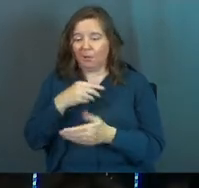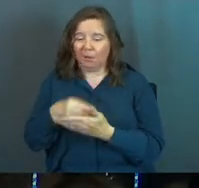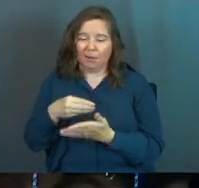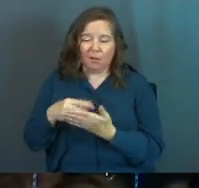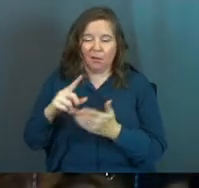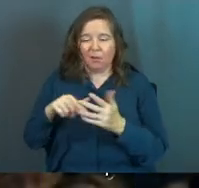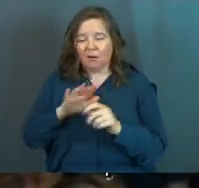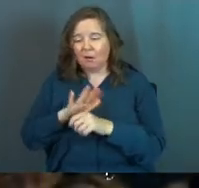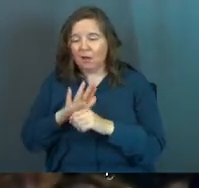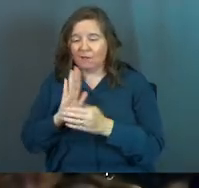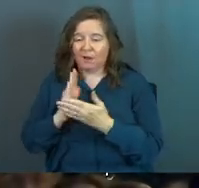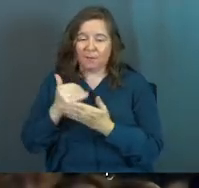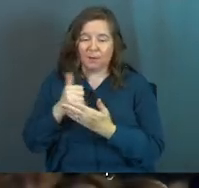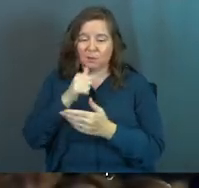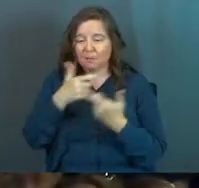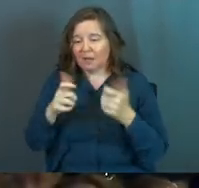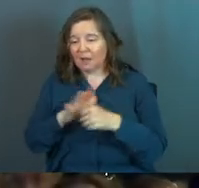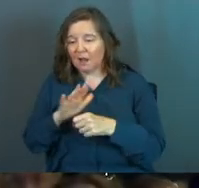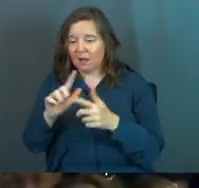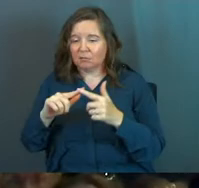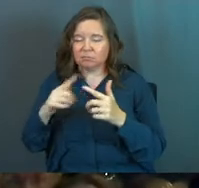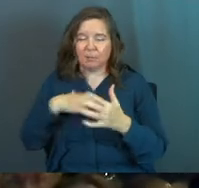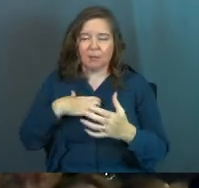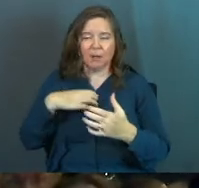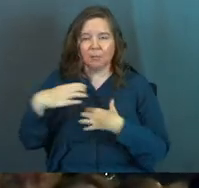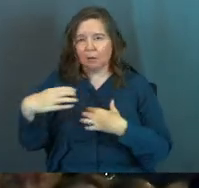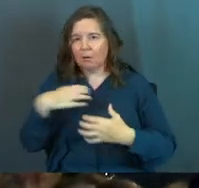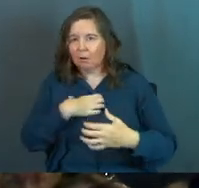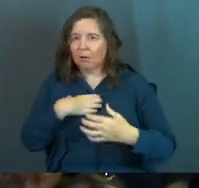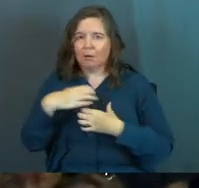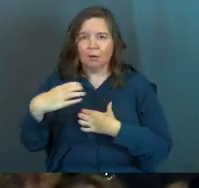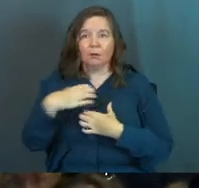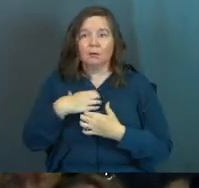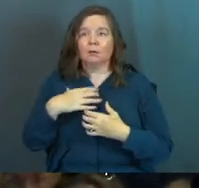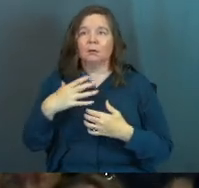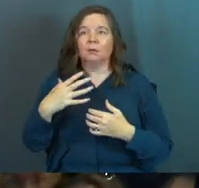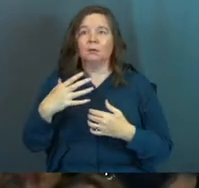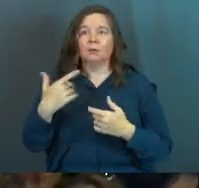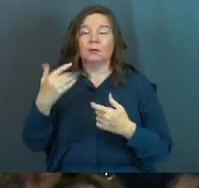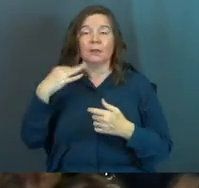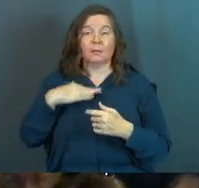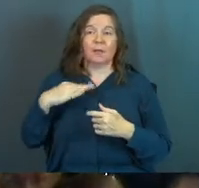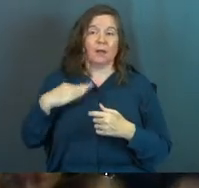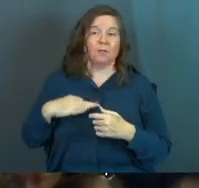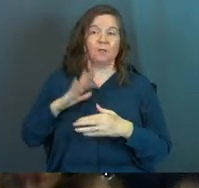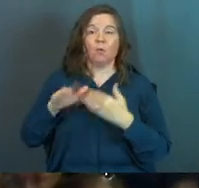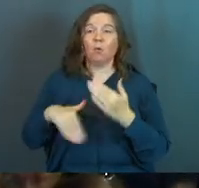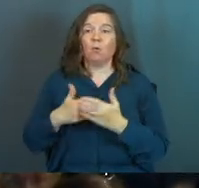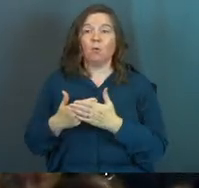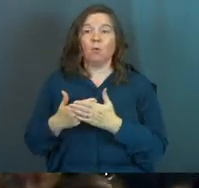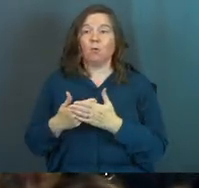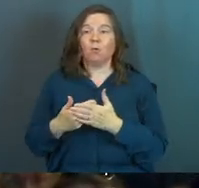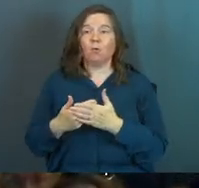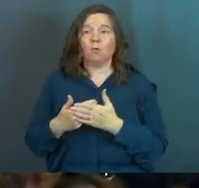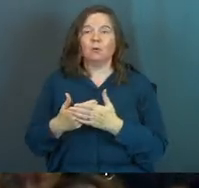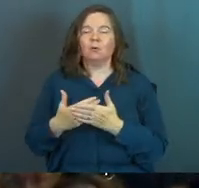enough. Our budget wasn't big enough. The benefits, all of it, it was just